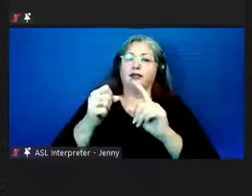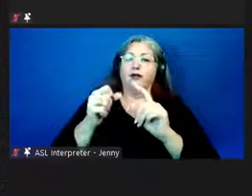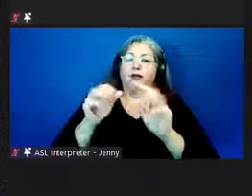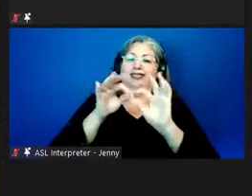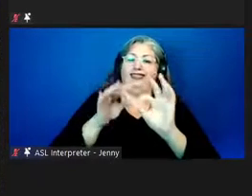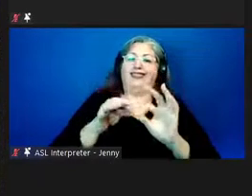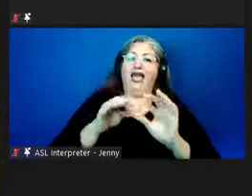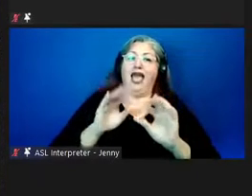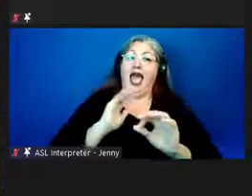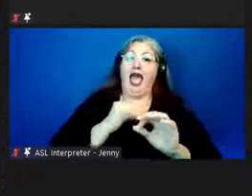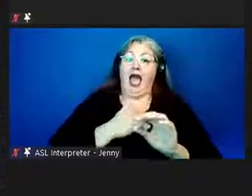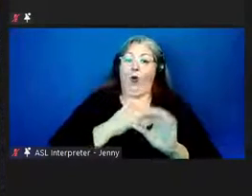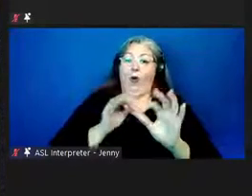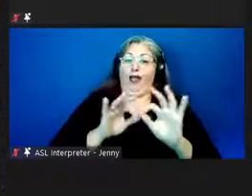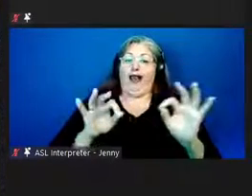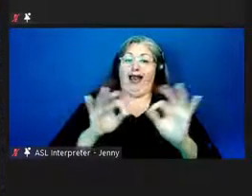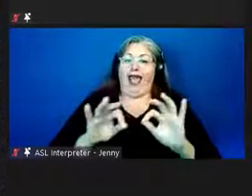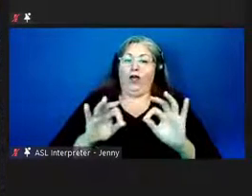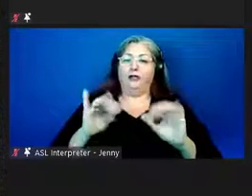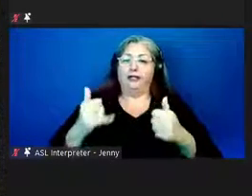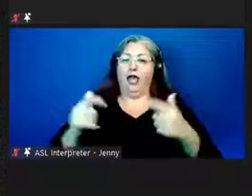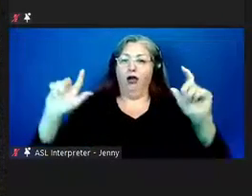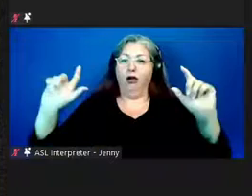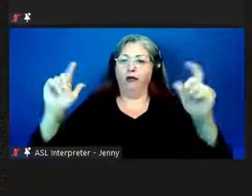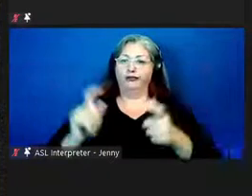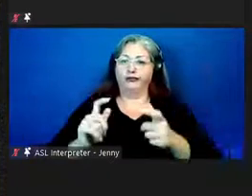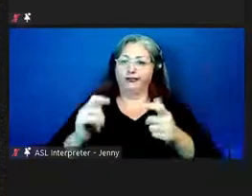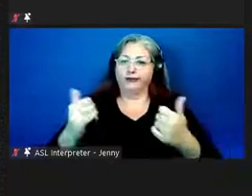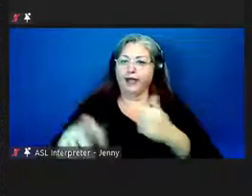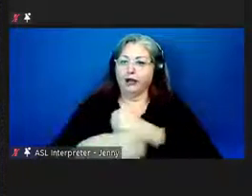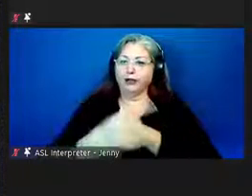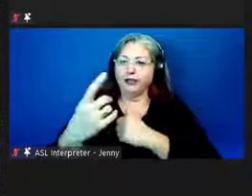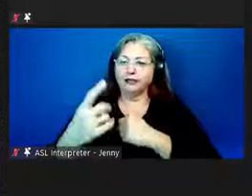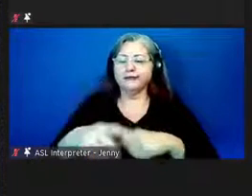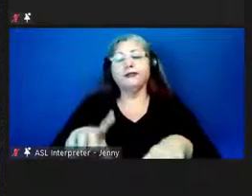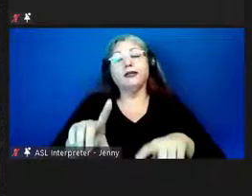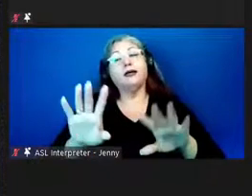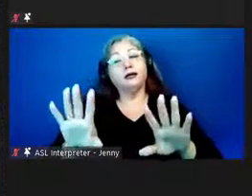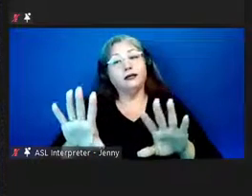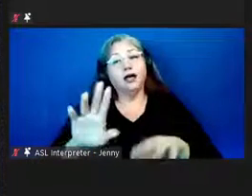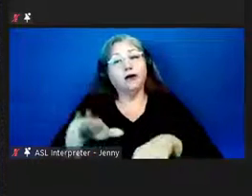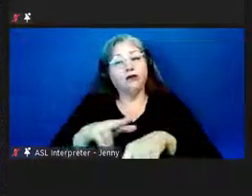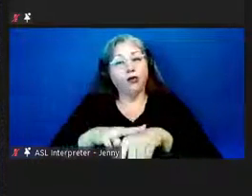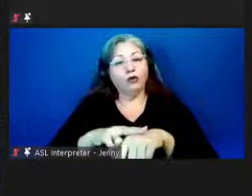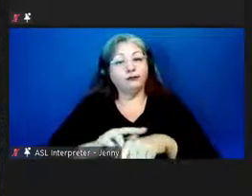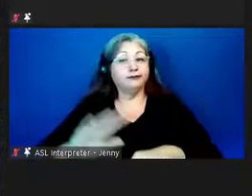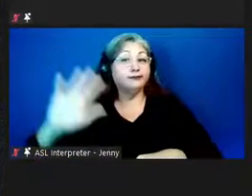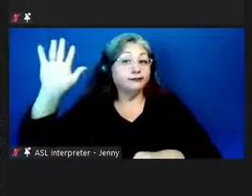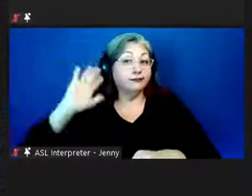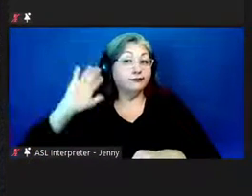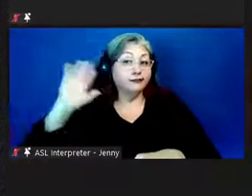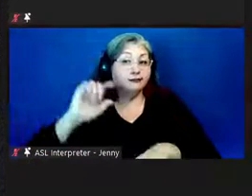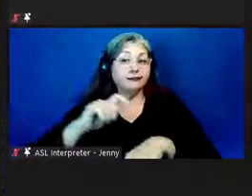endangerment today however of course back then